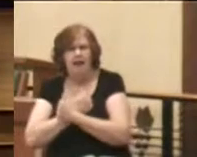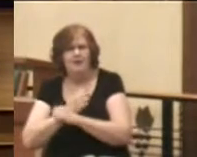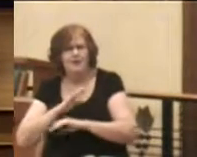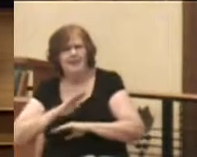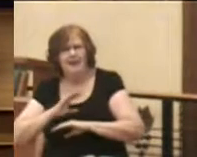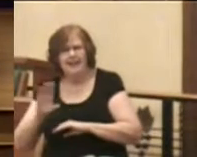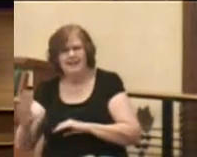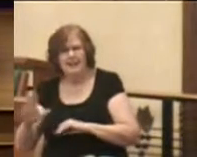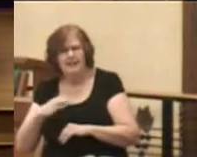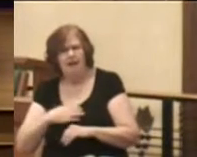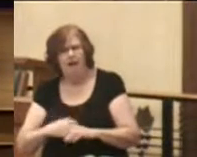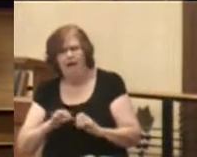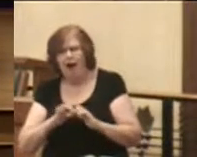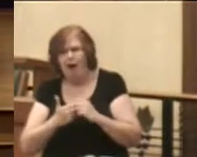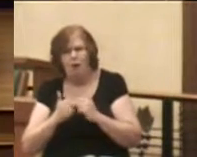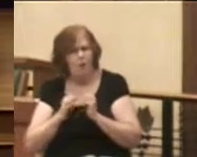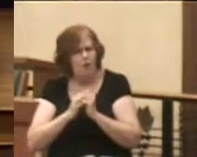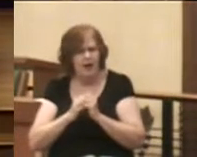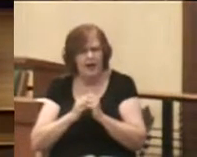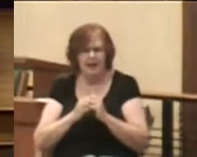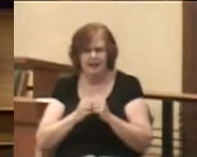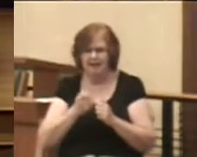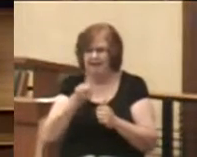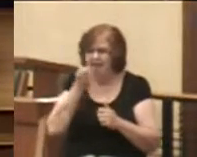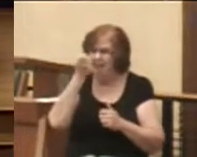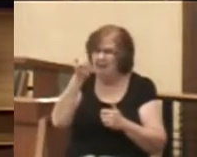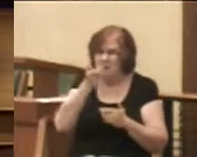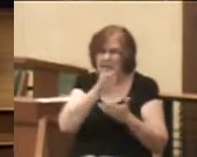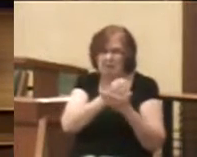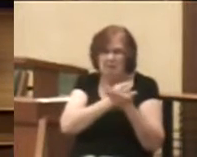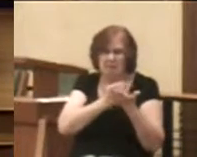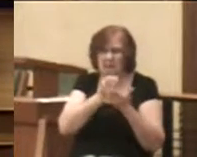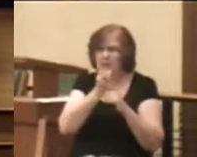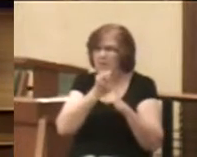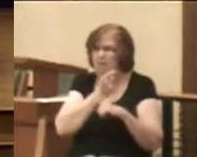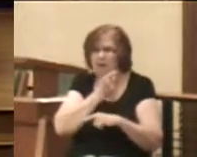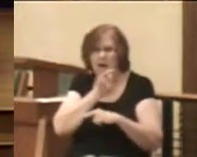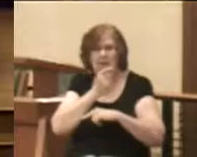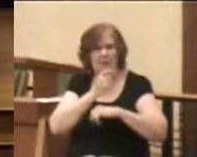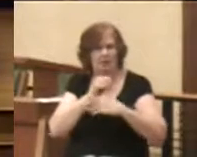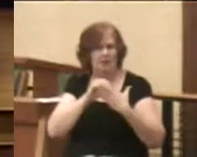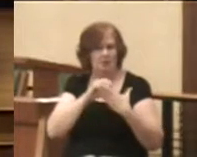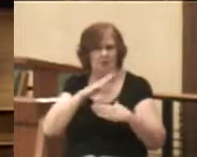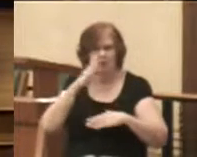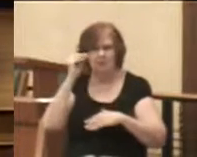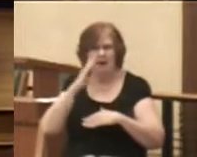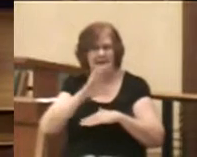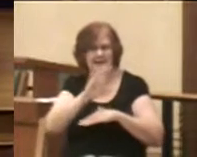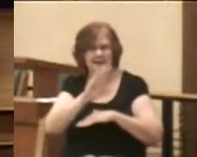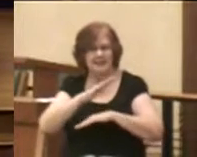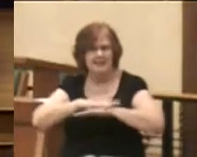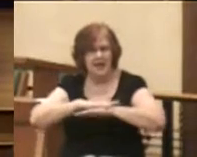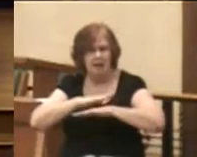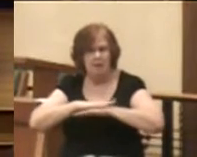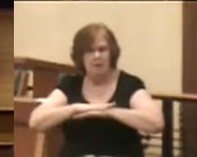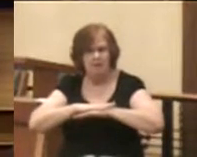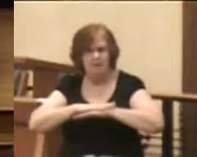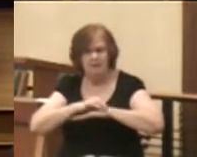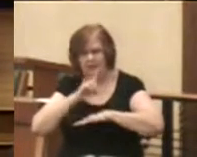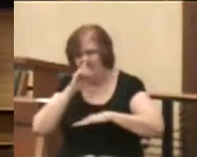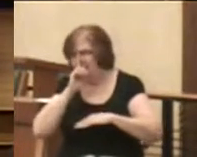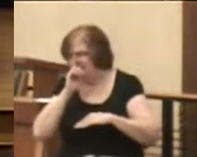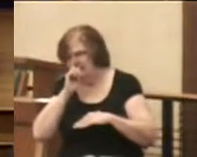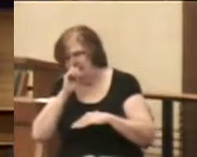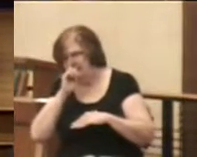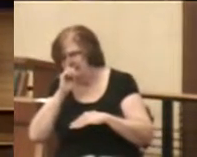his hunger with morsels that come from the rich man's table. Note, it does not